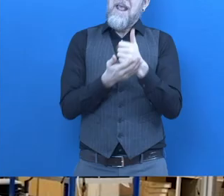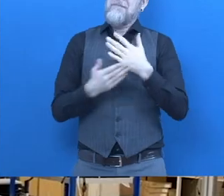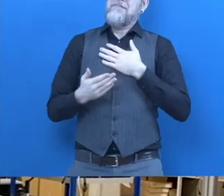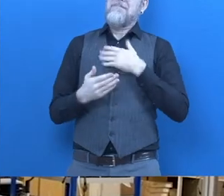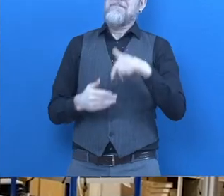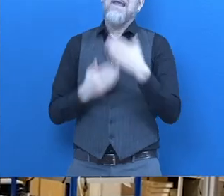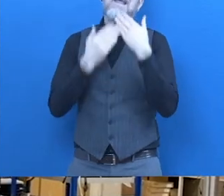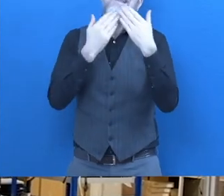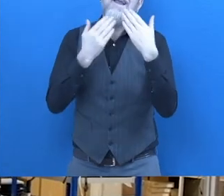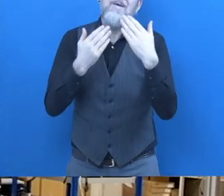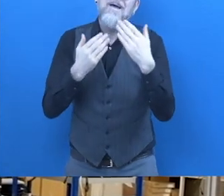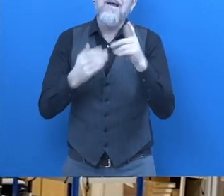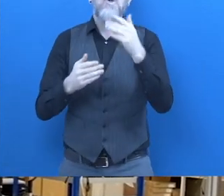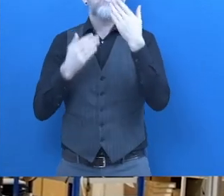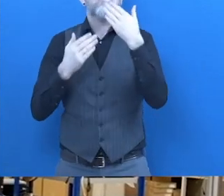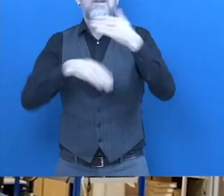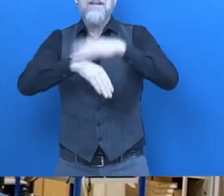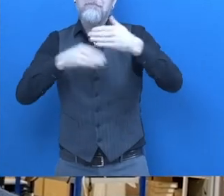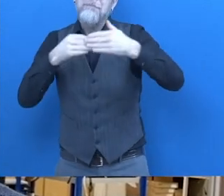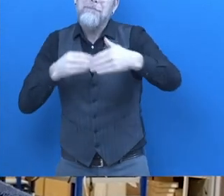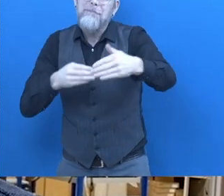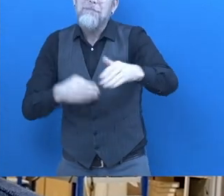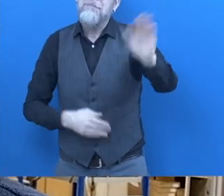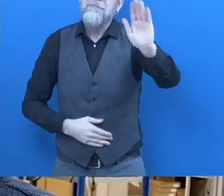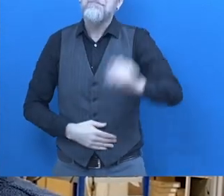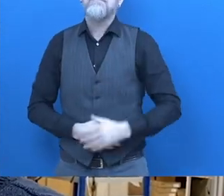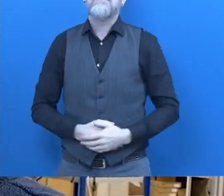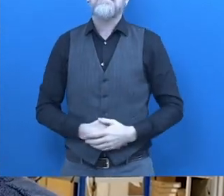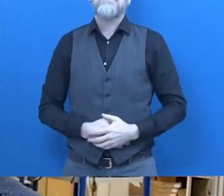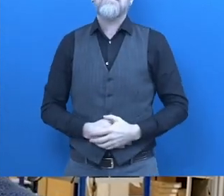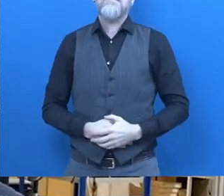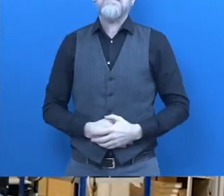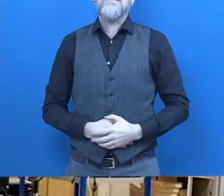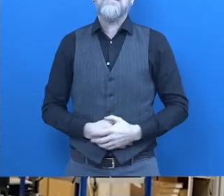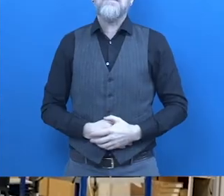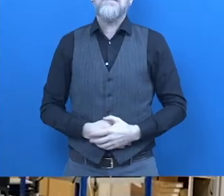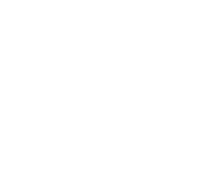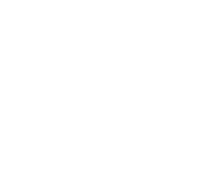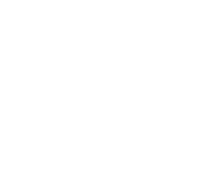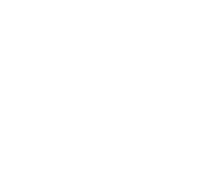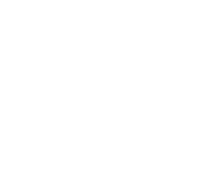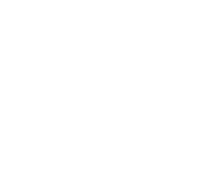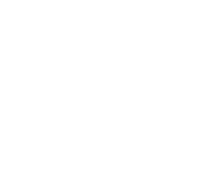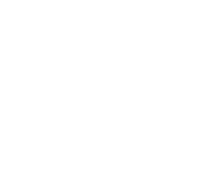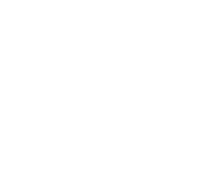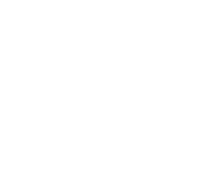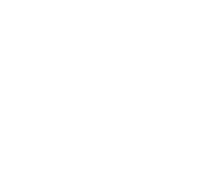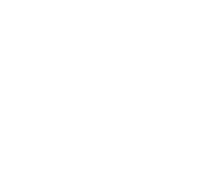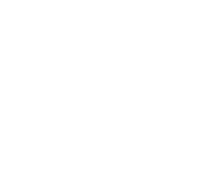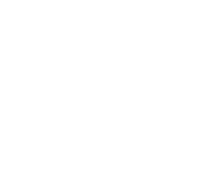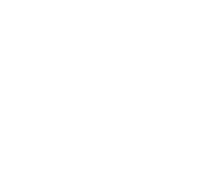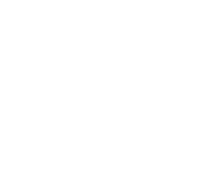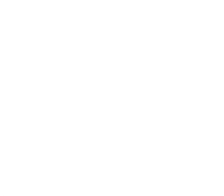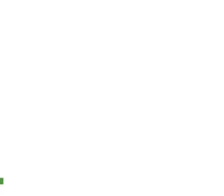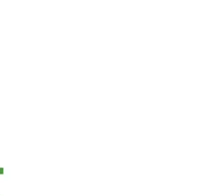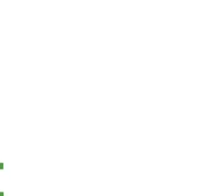of course, who buy from AFB also make a small contribution to this. Thank you and have a good time. Zero Project. For a world